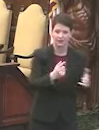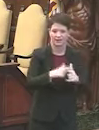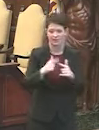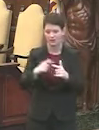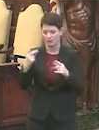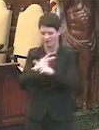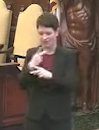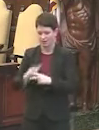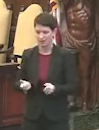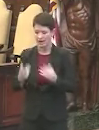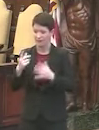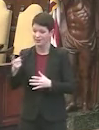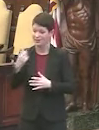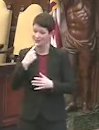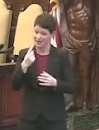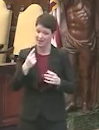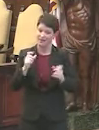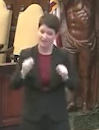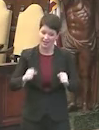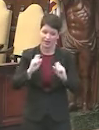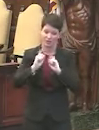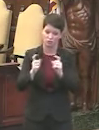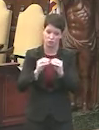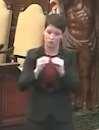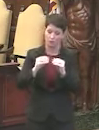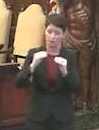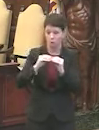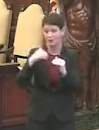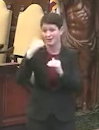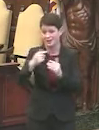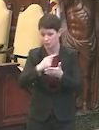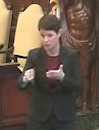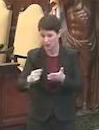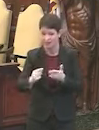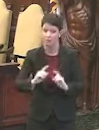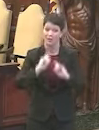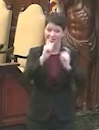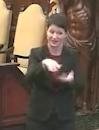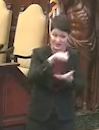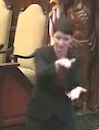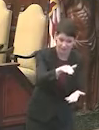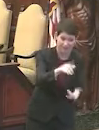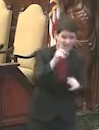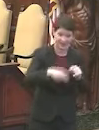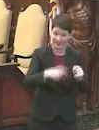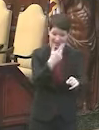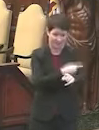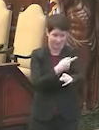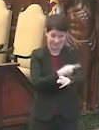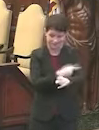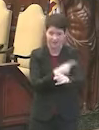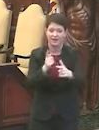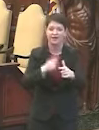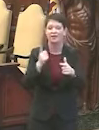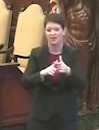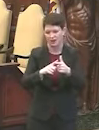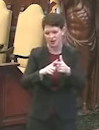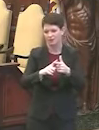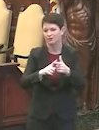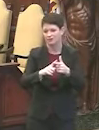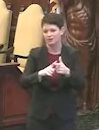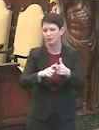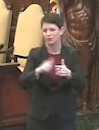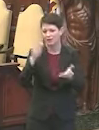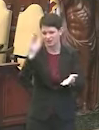factor in how many they say they can deliver the next week. And if we give them vaccine and they can't deliver it, then that would be taken into account in subsequent